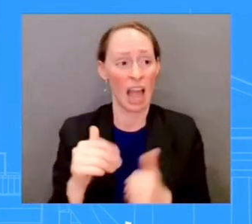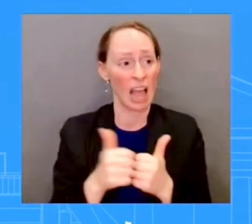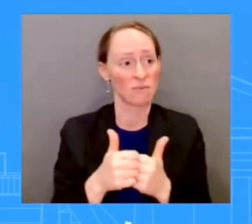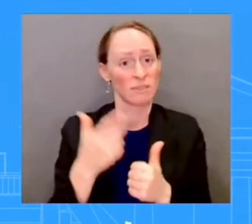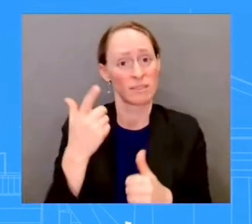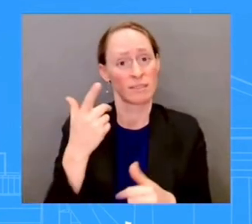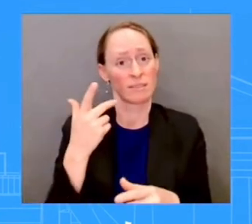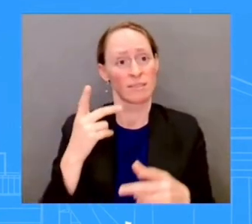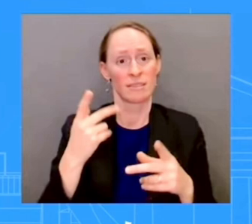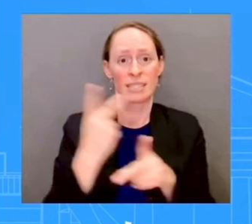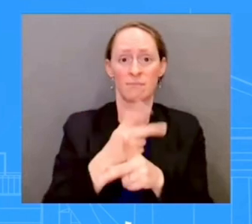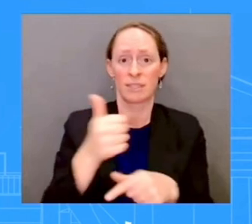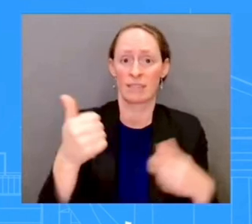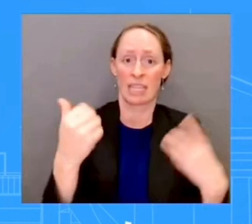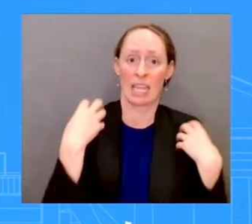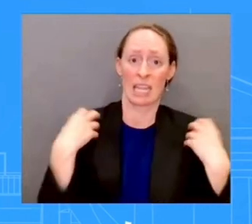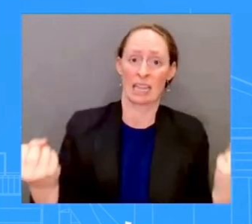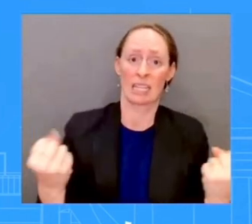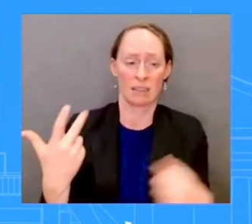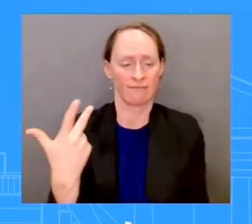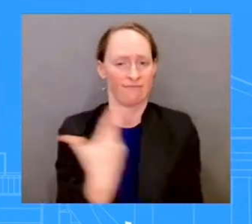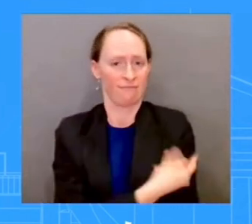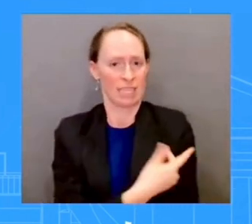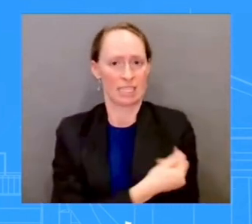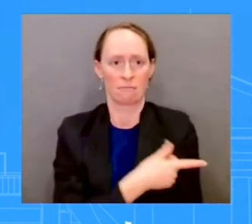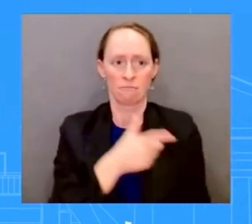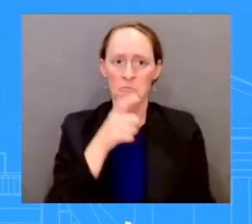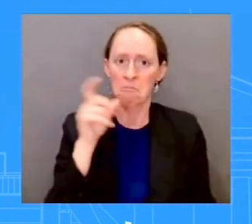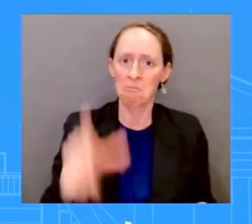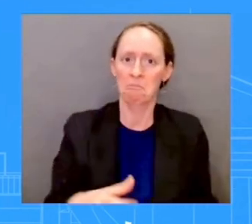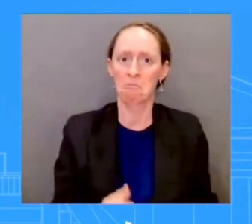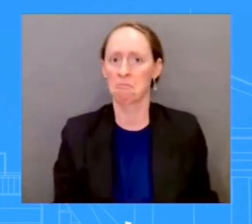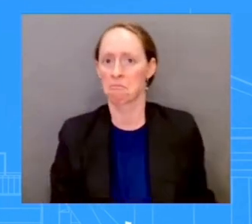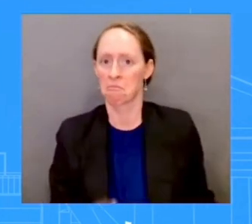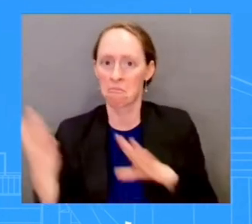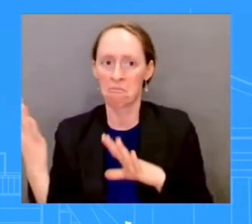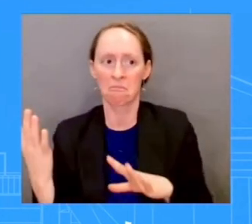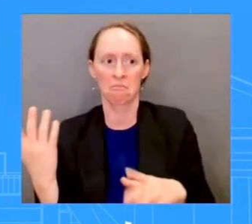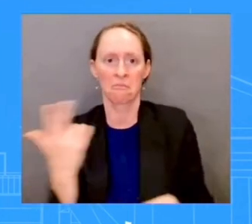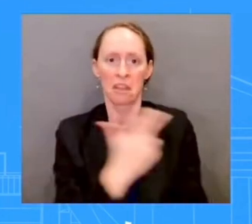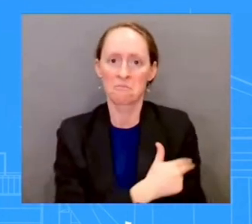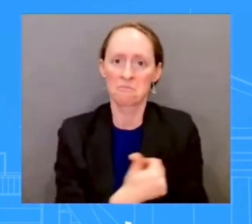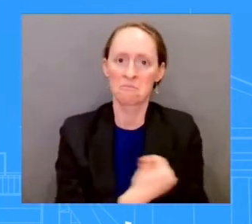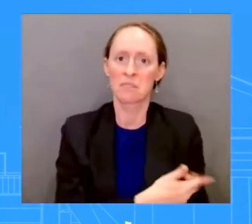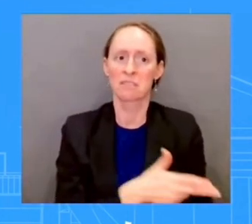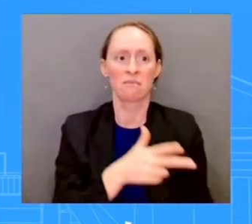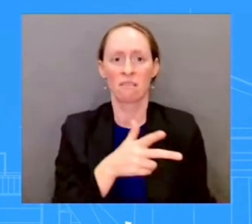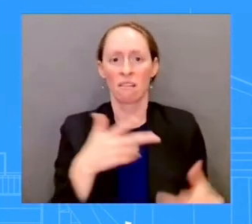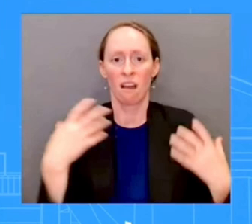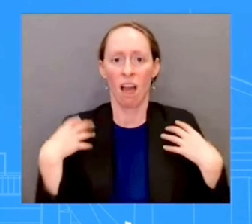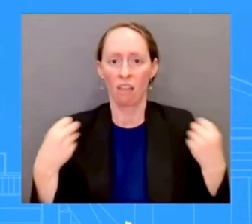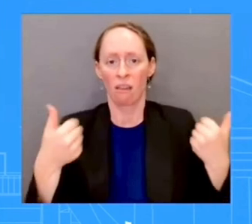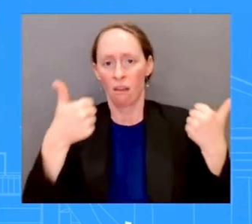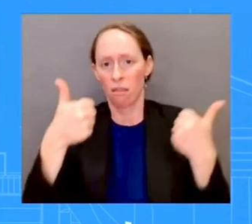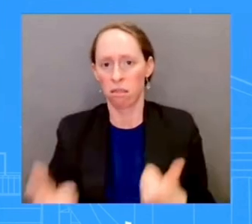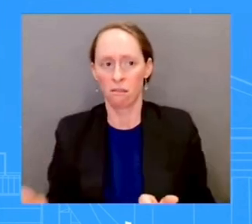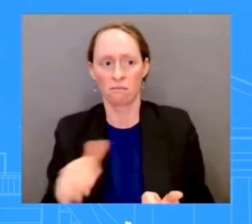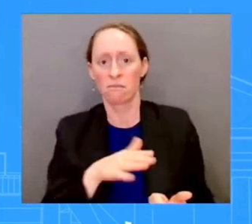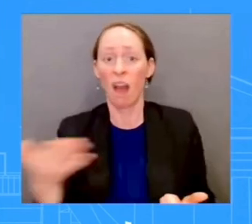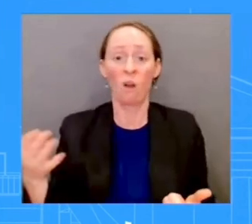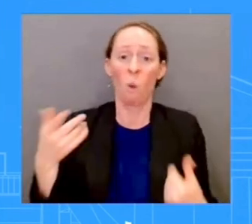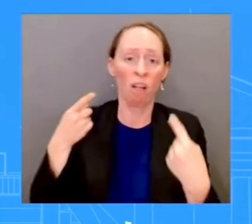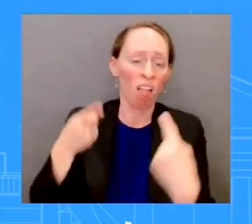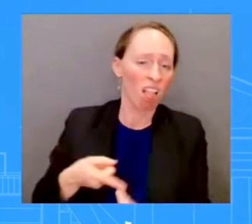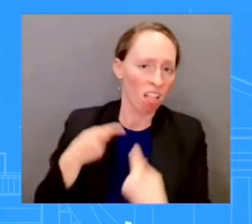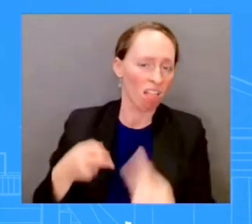outcomes, and death. And so, this is why we're going to encourage Americans to make sure they keep up-to-date, up-to-date